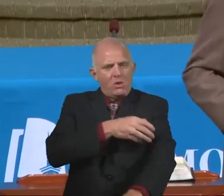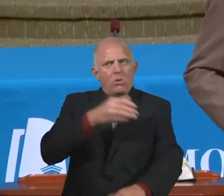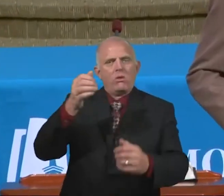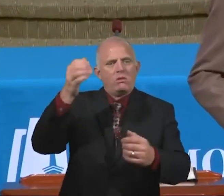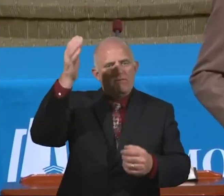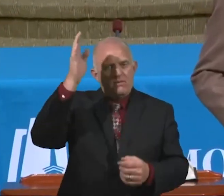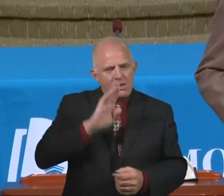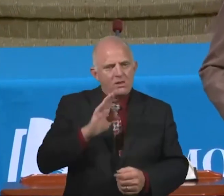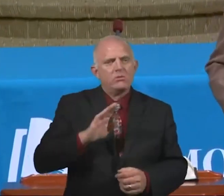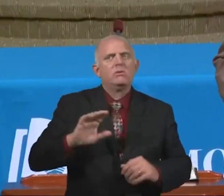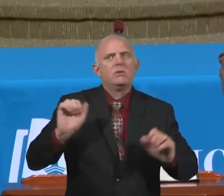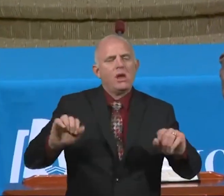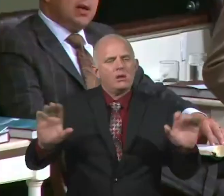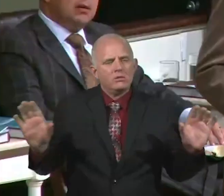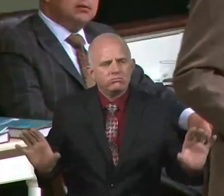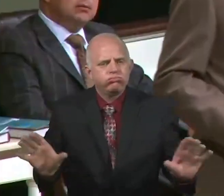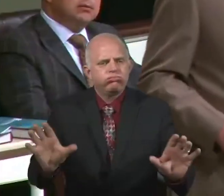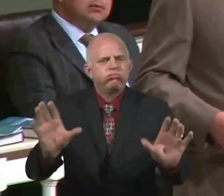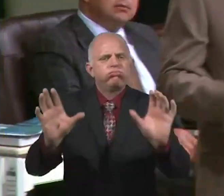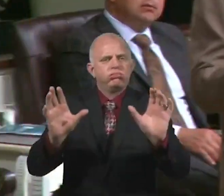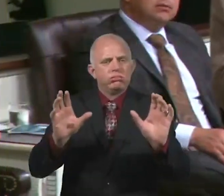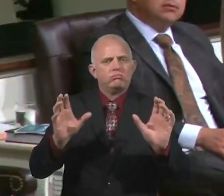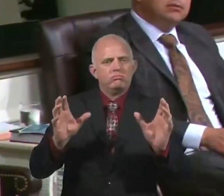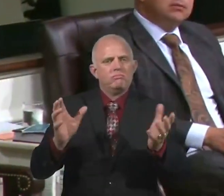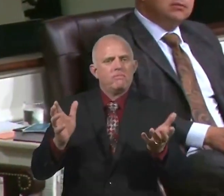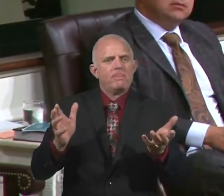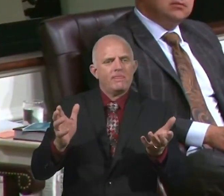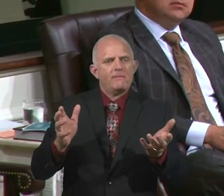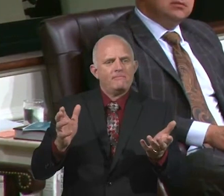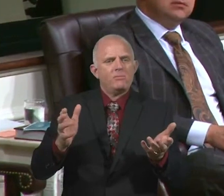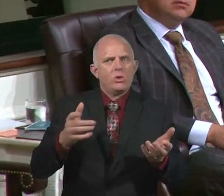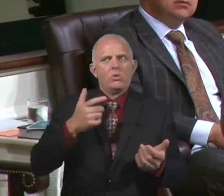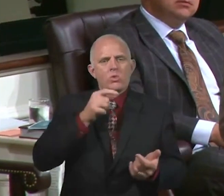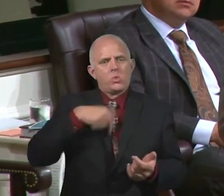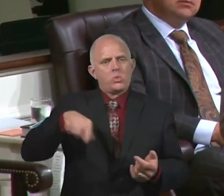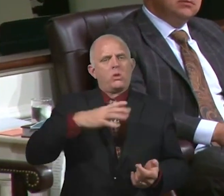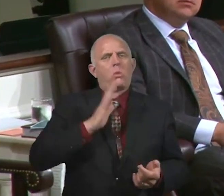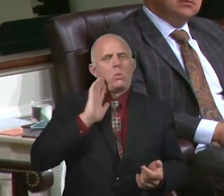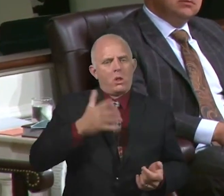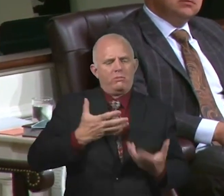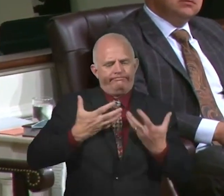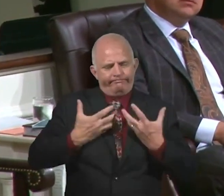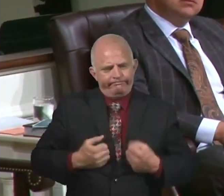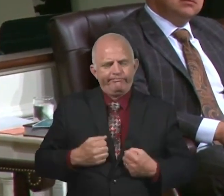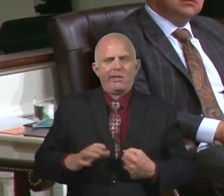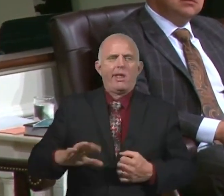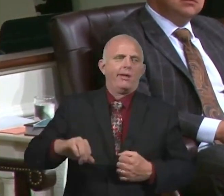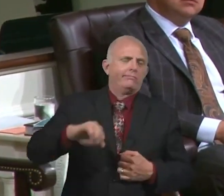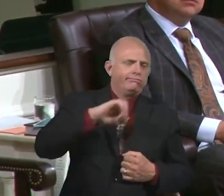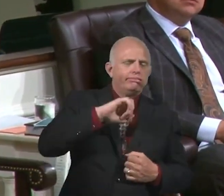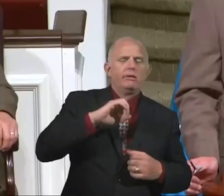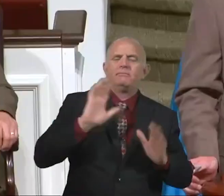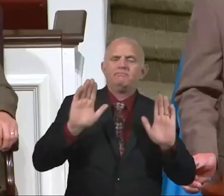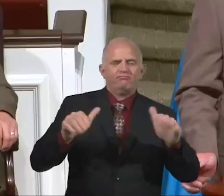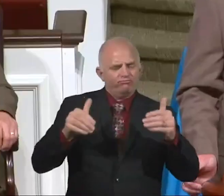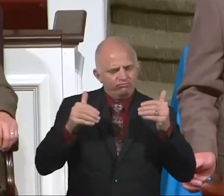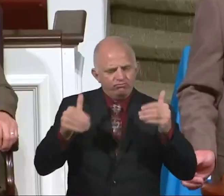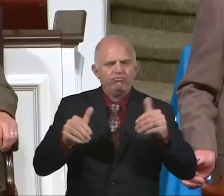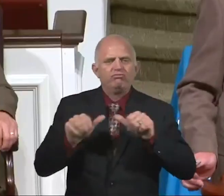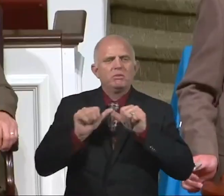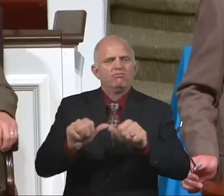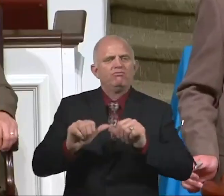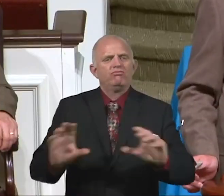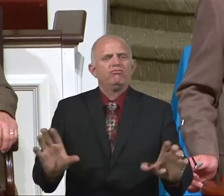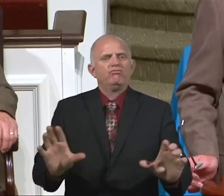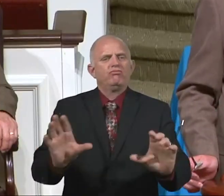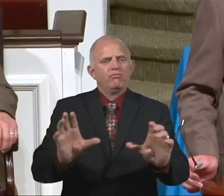take it on the chin if you need to. And someone who will continue in the things which you've seen and been assured of, knowing of whom you've seen them and learned